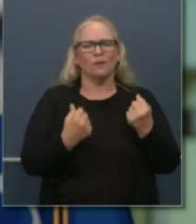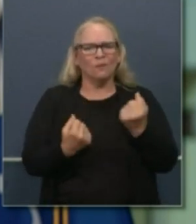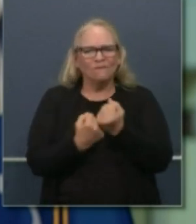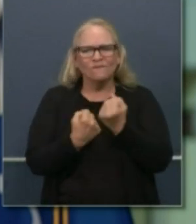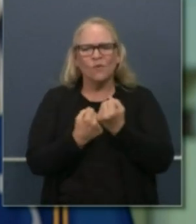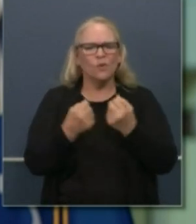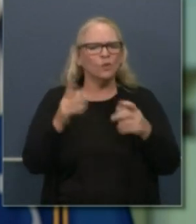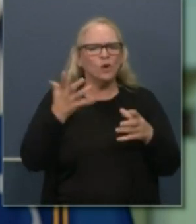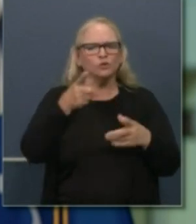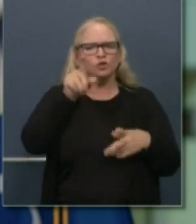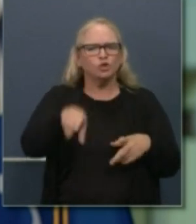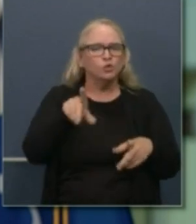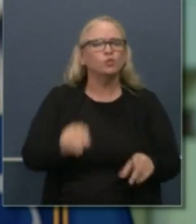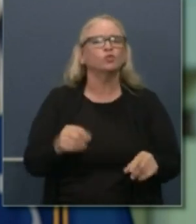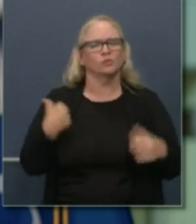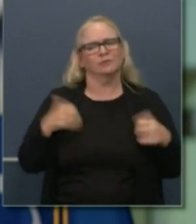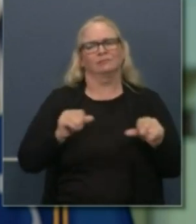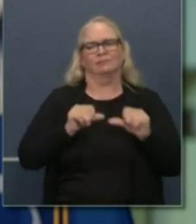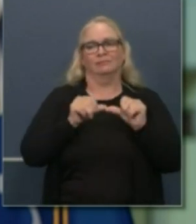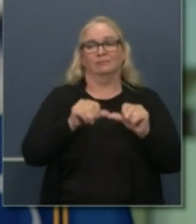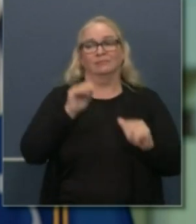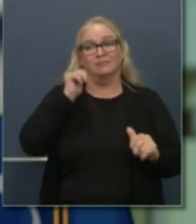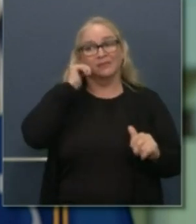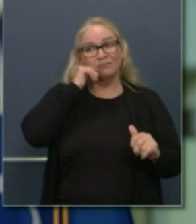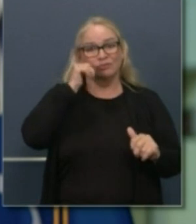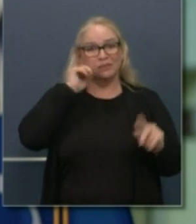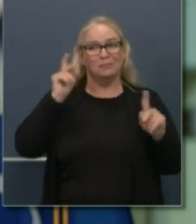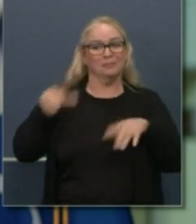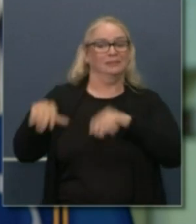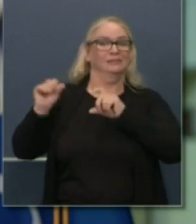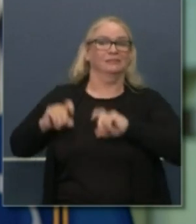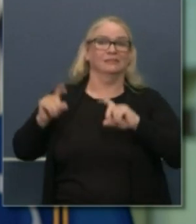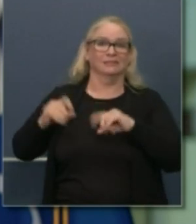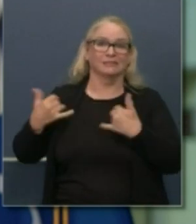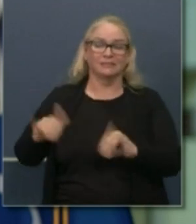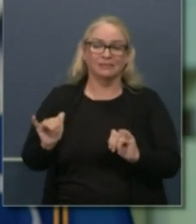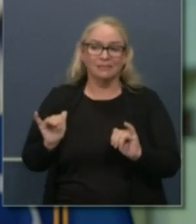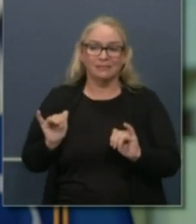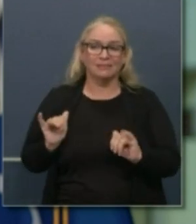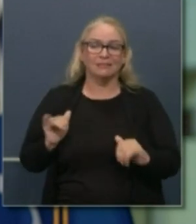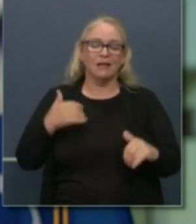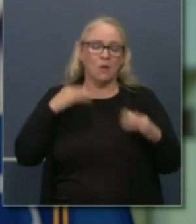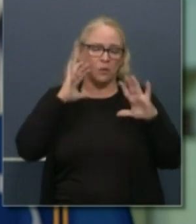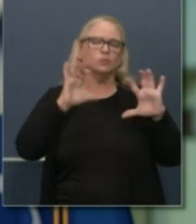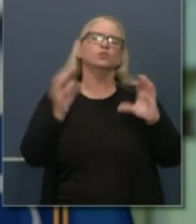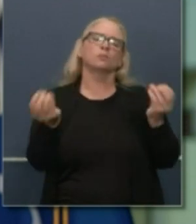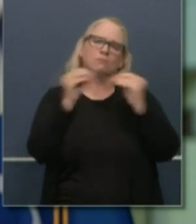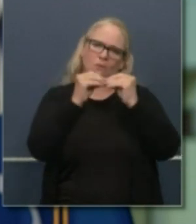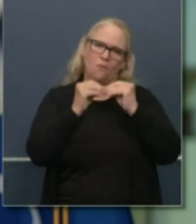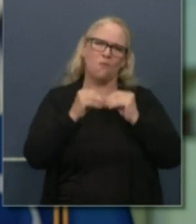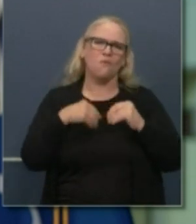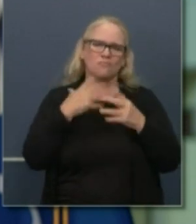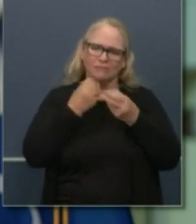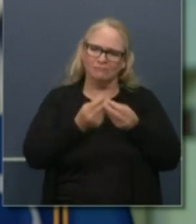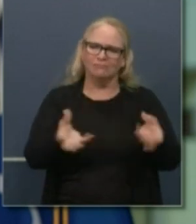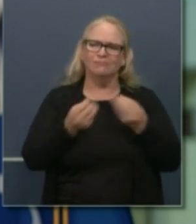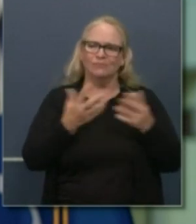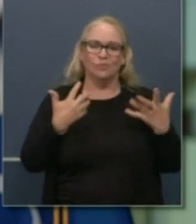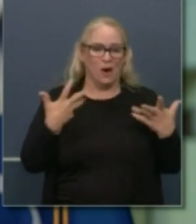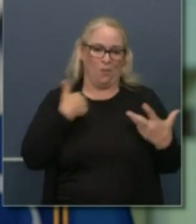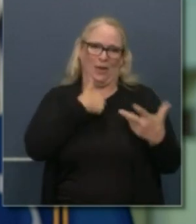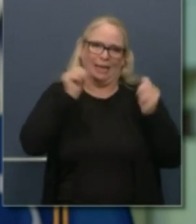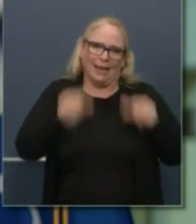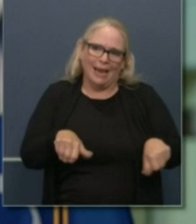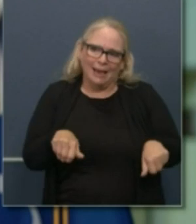of daily tests in this state uh we're going to do more uh that we can uh to get that positivity